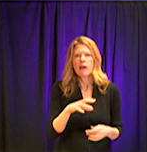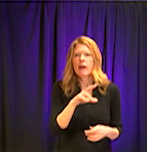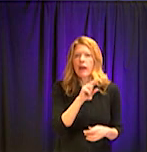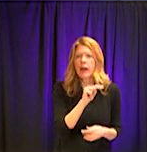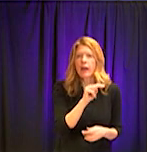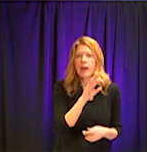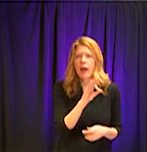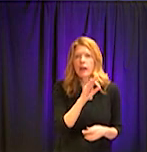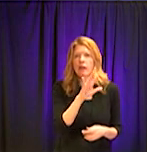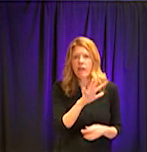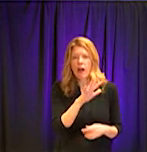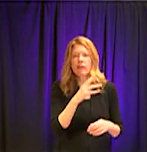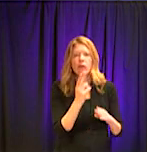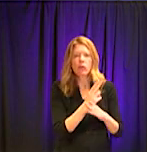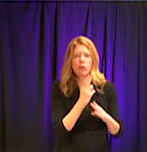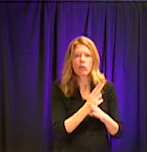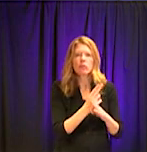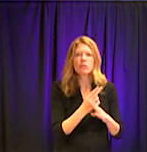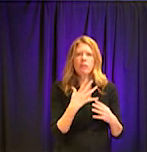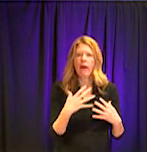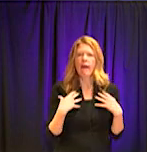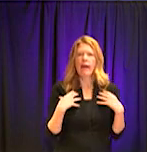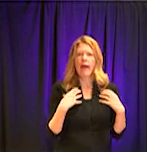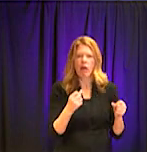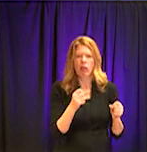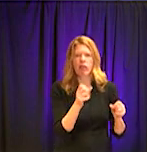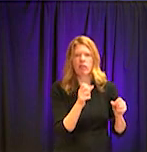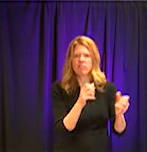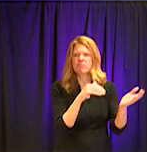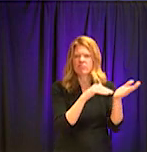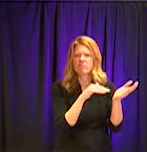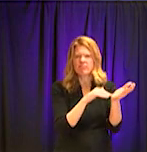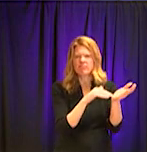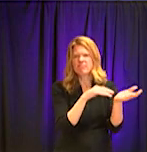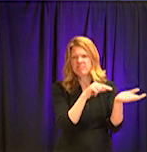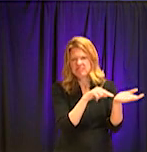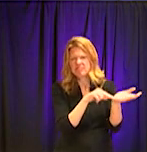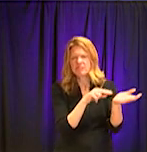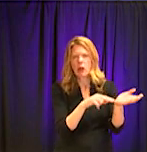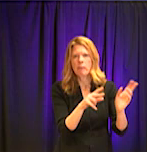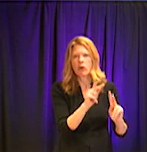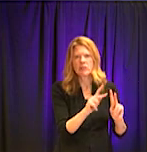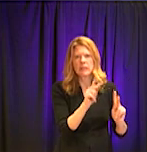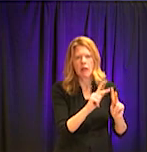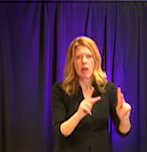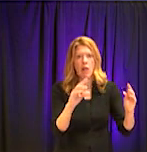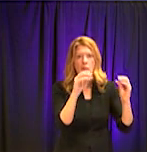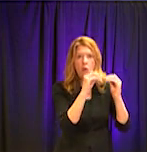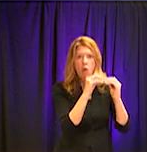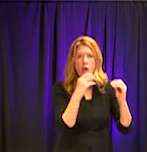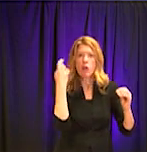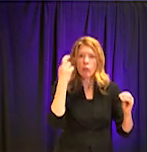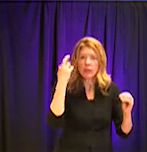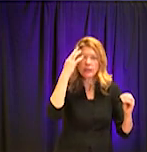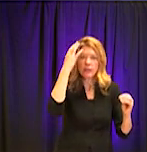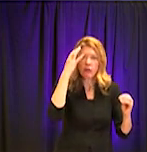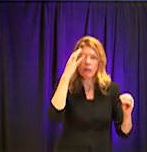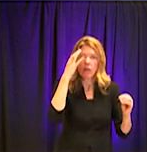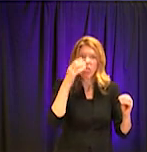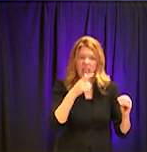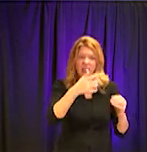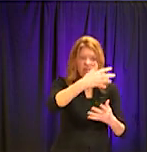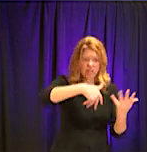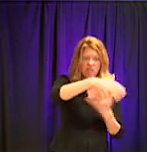care personnel because health care personnel are actually around sick patients in the hospital that are getting procedures that